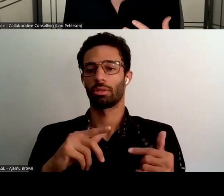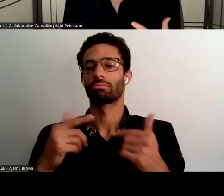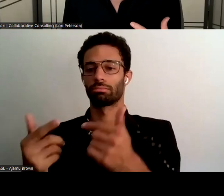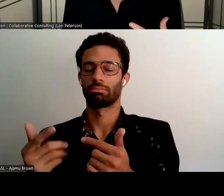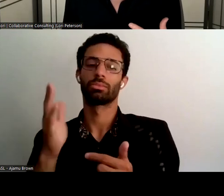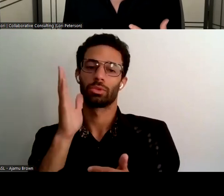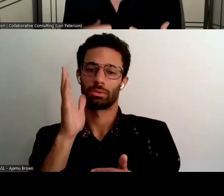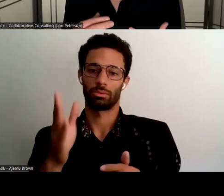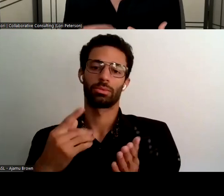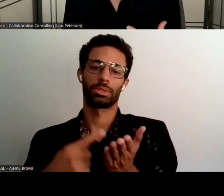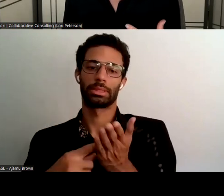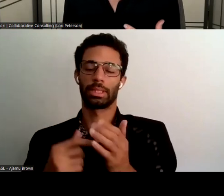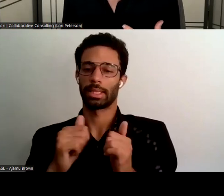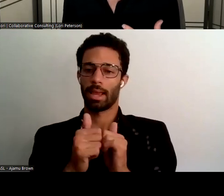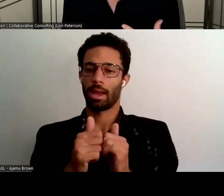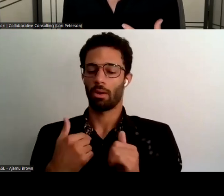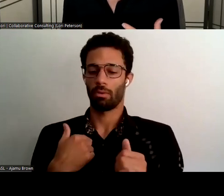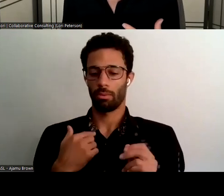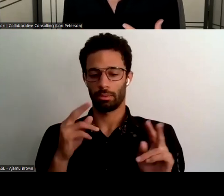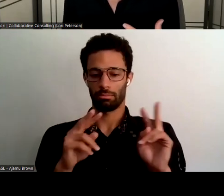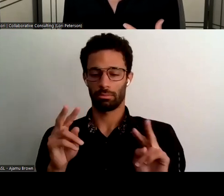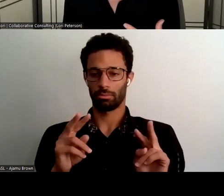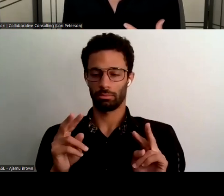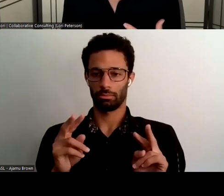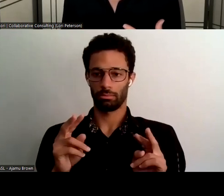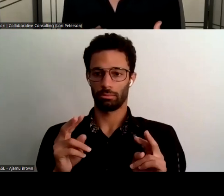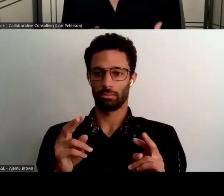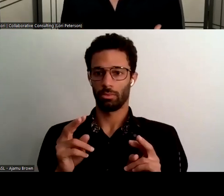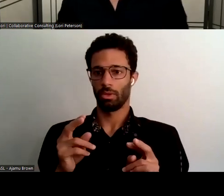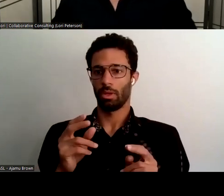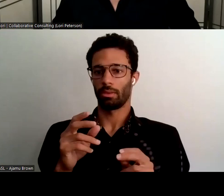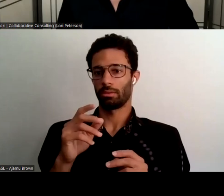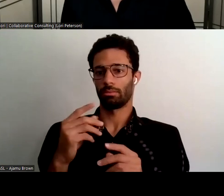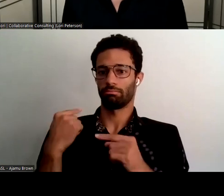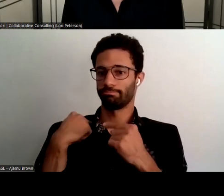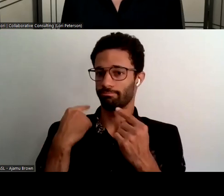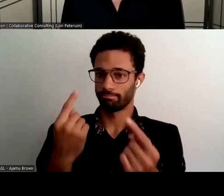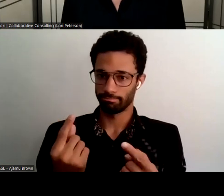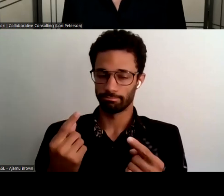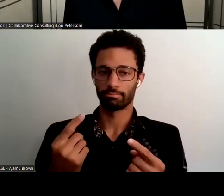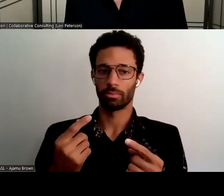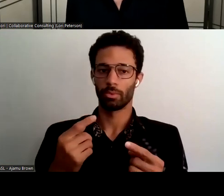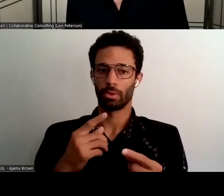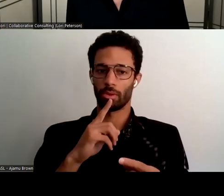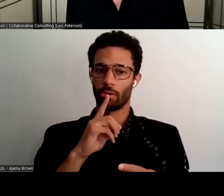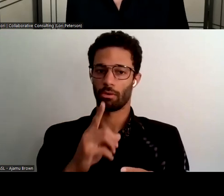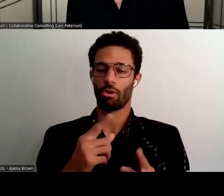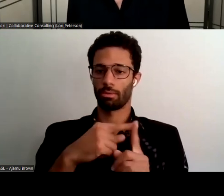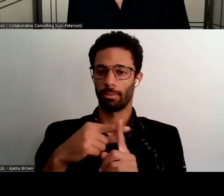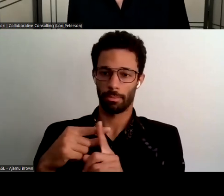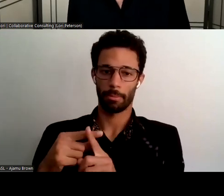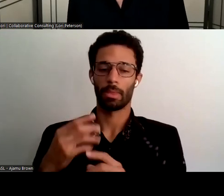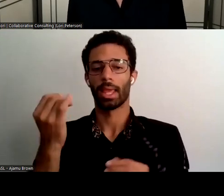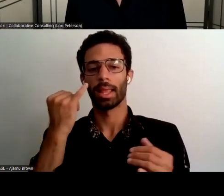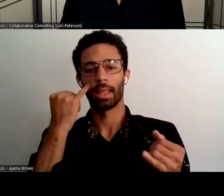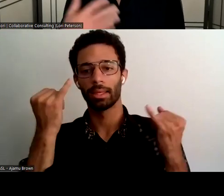state um ideal traits that they pointed out and then also um some of those ideas for